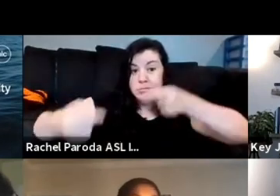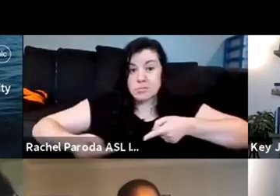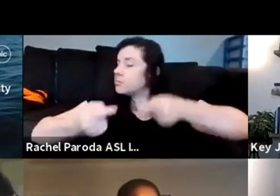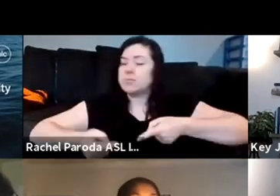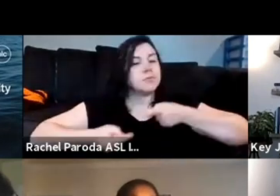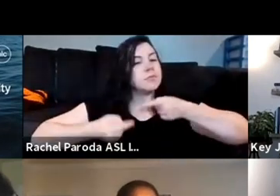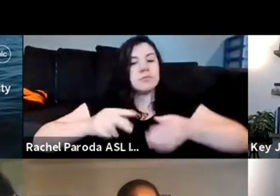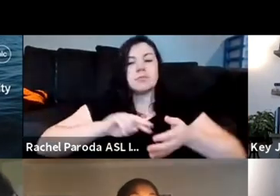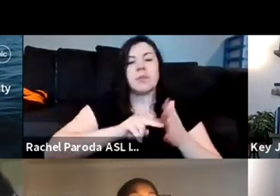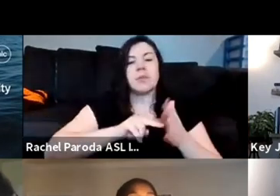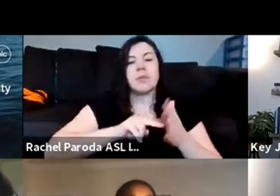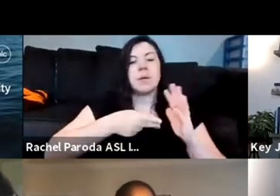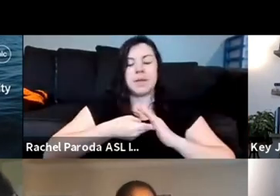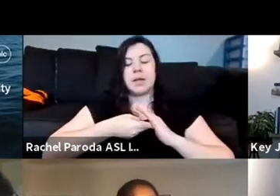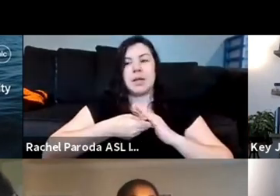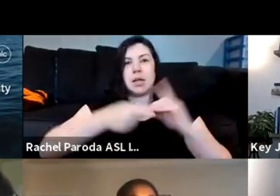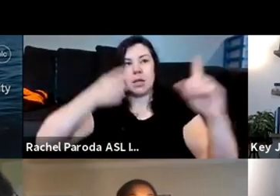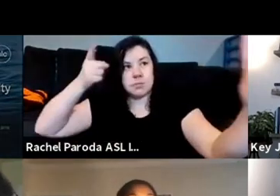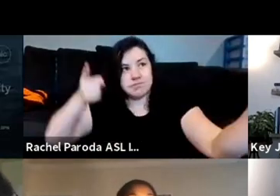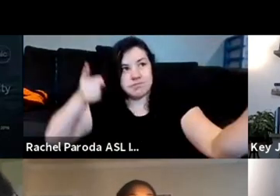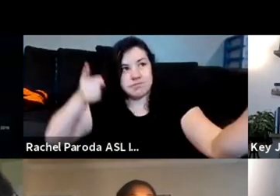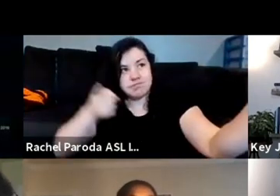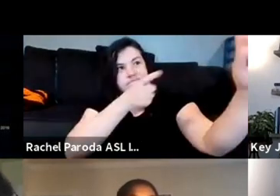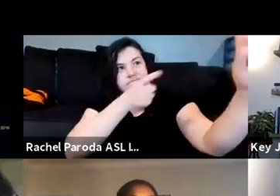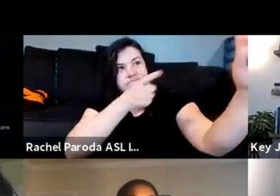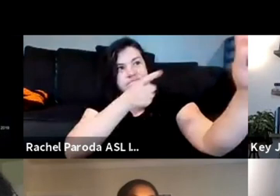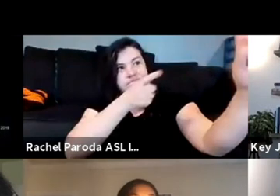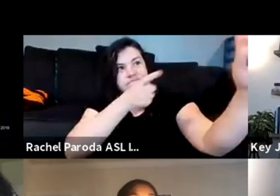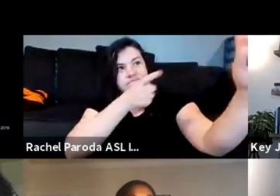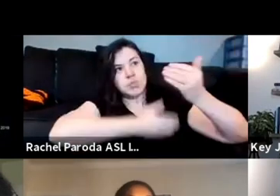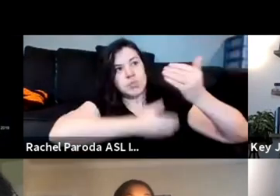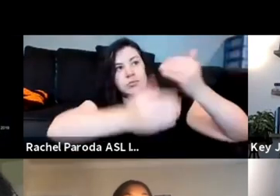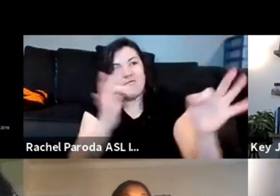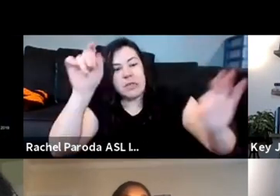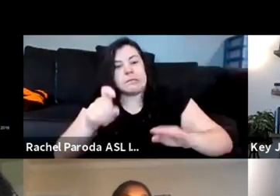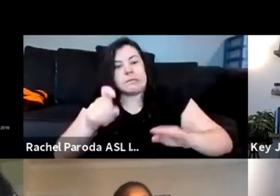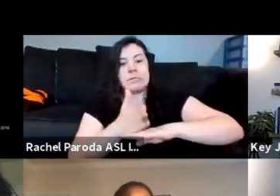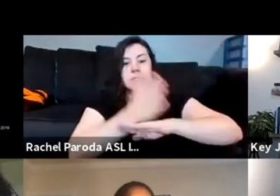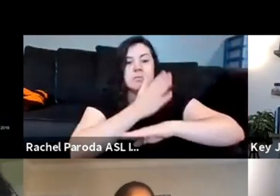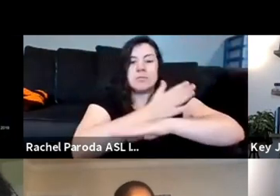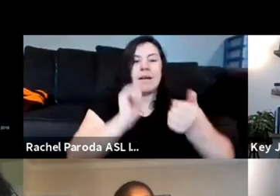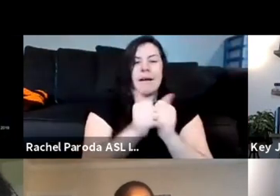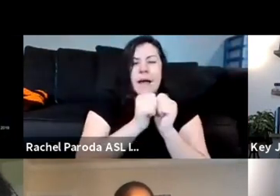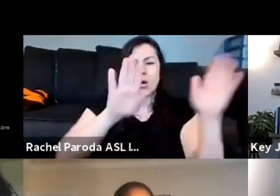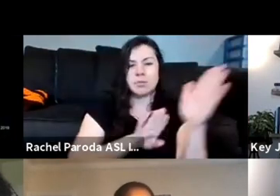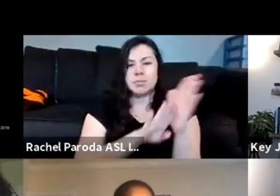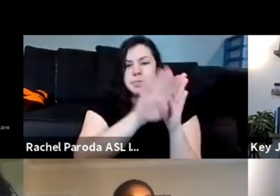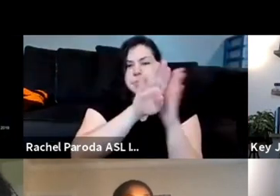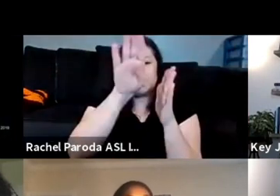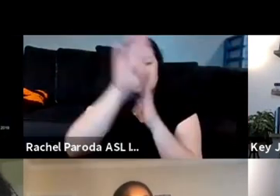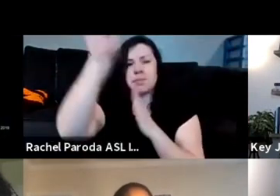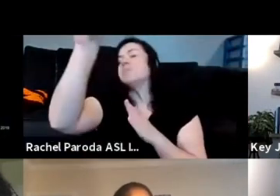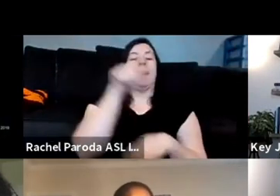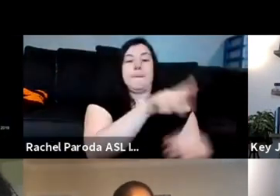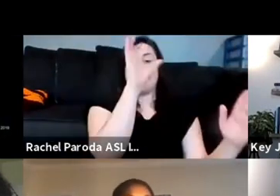efforts towards progress and towards liberation and so we have to think about how are we actively engaging with these images